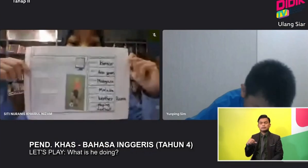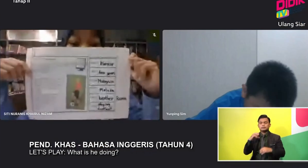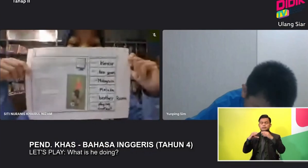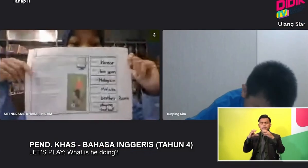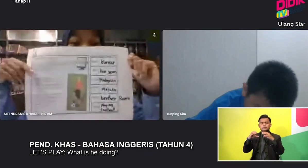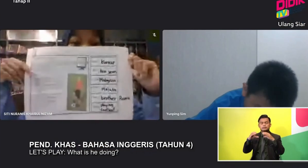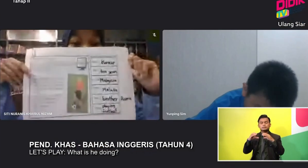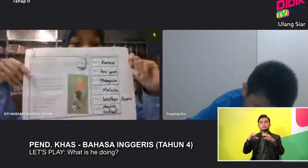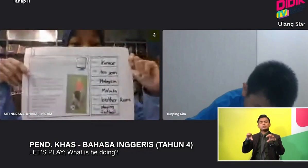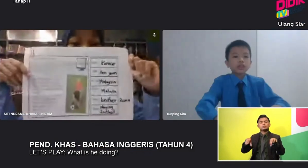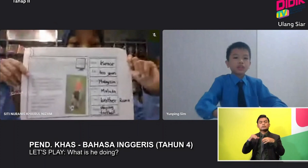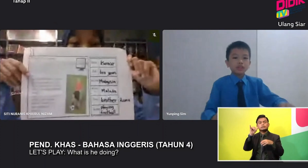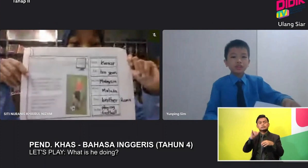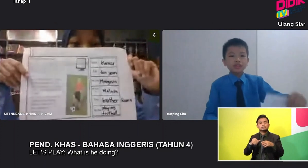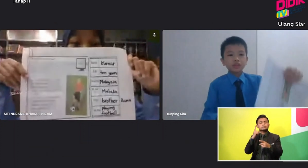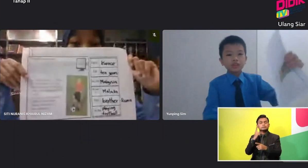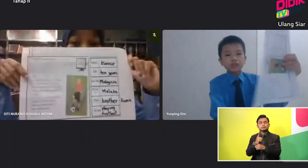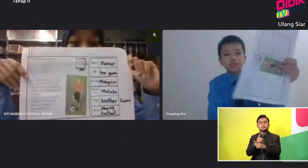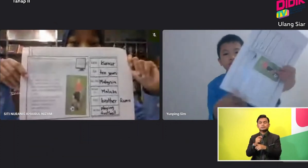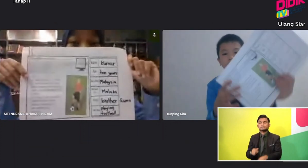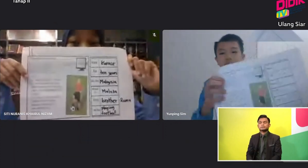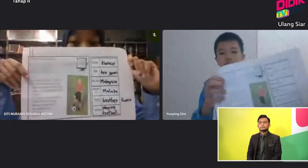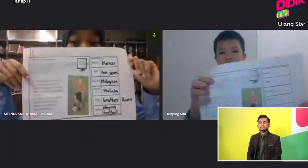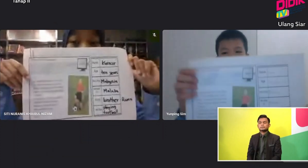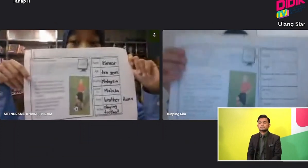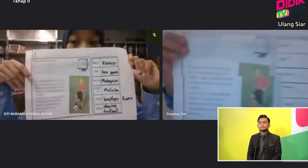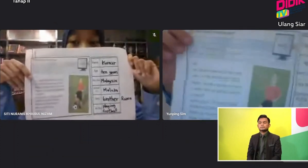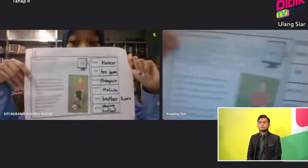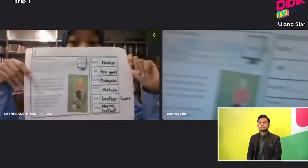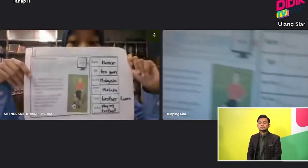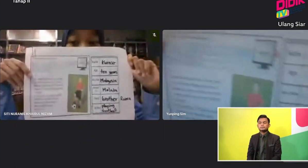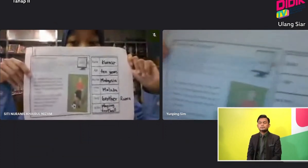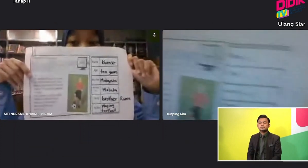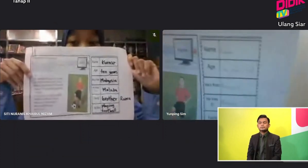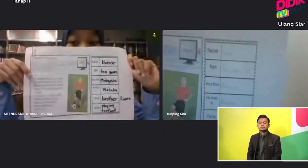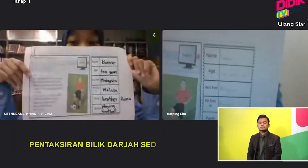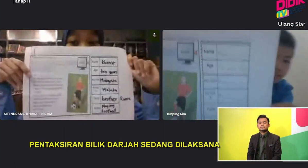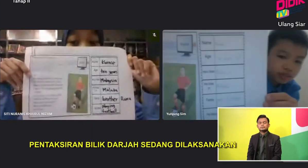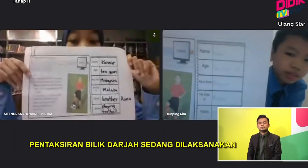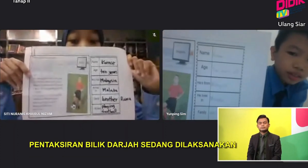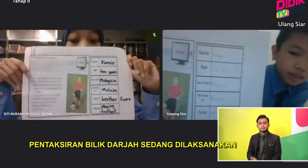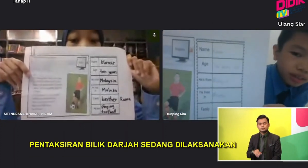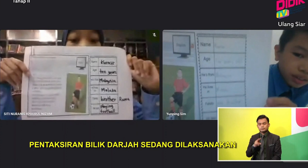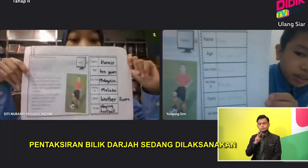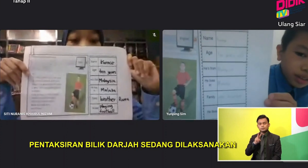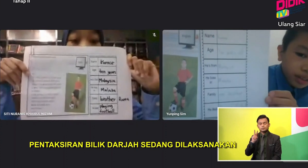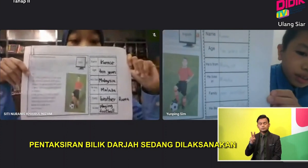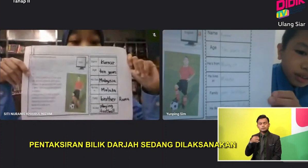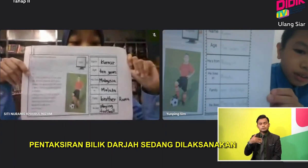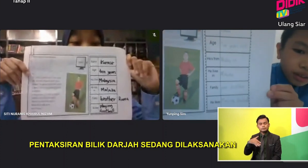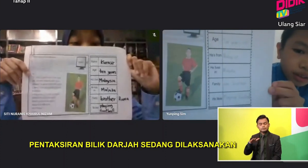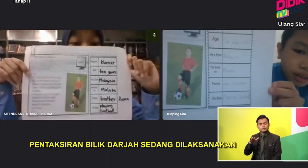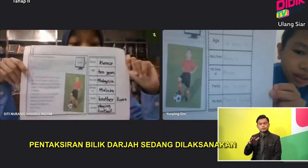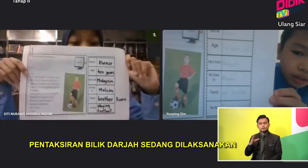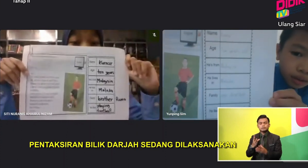Well Done Okay Keep Your Answer Up Up Up And Ping Ping As Well Okay And Other Pupils At